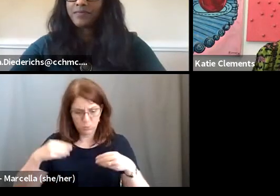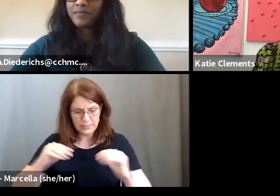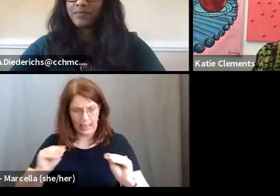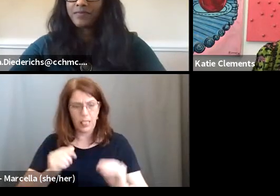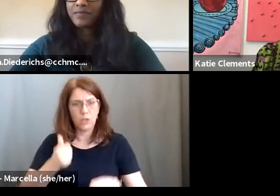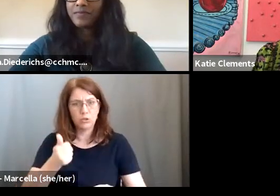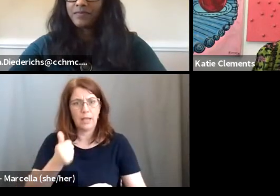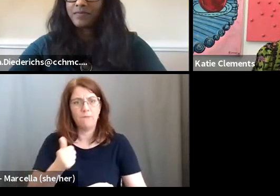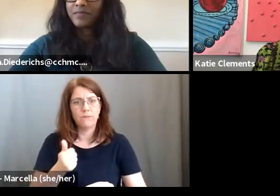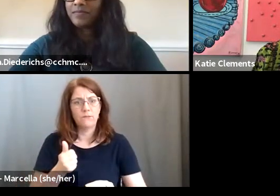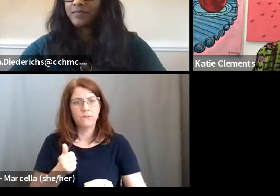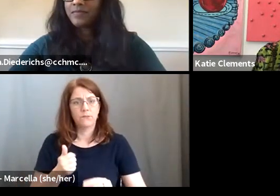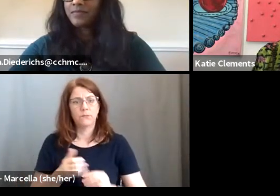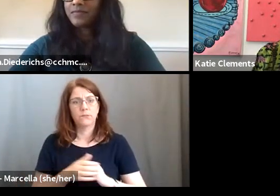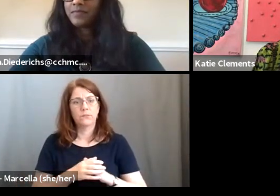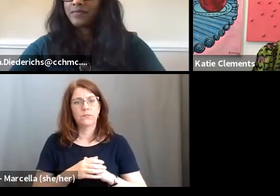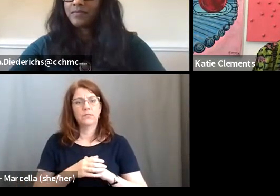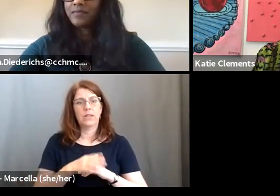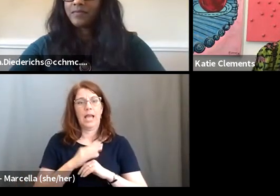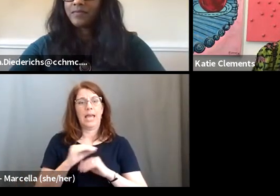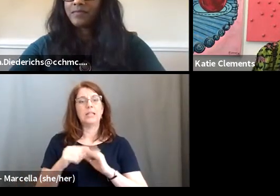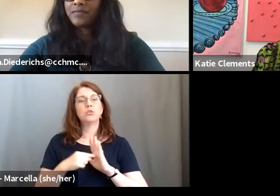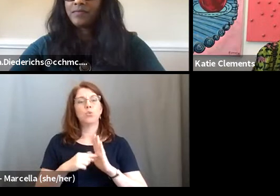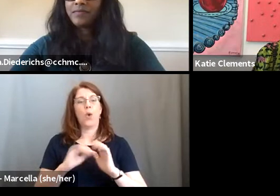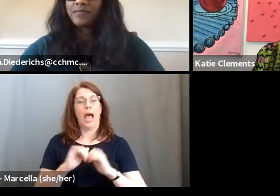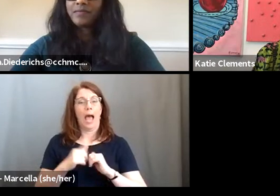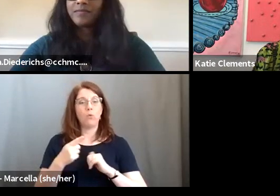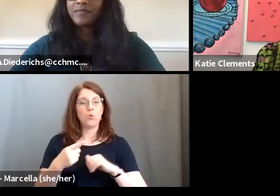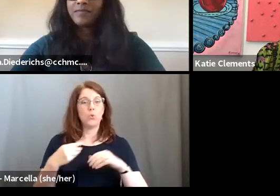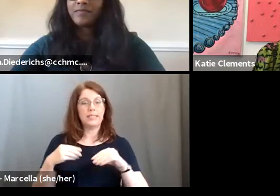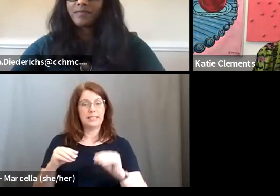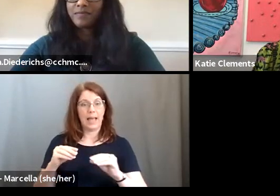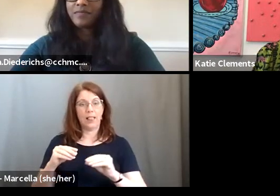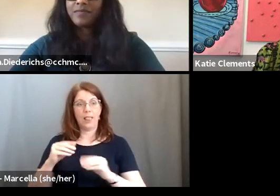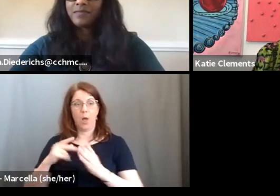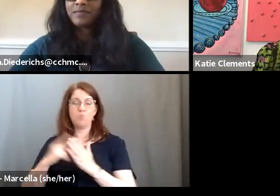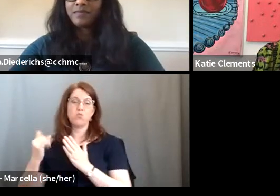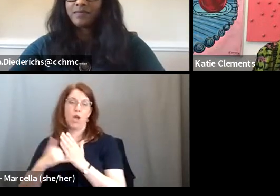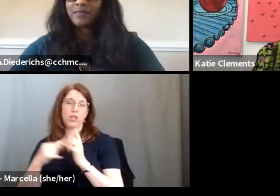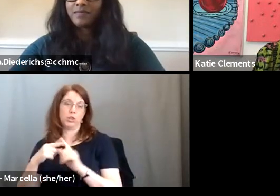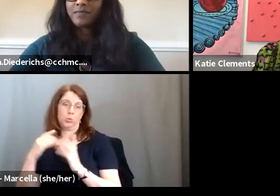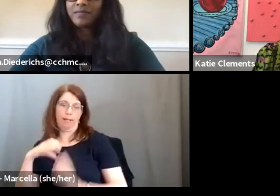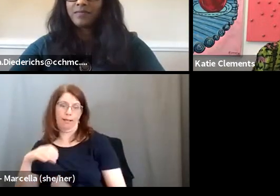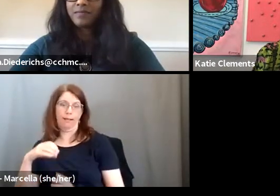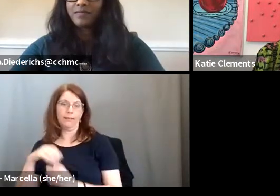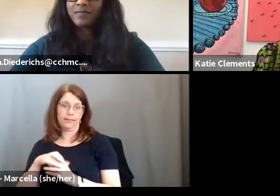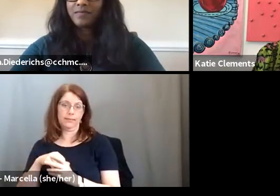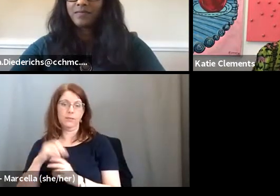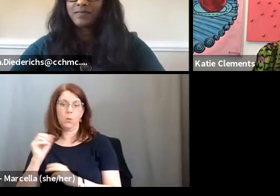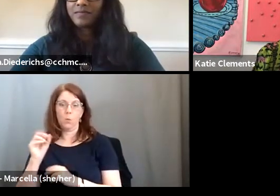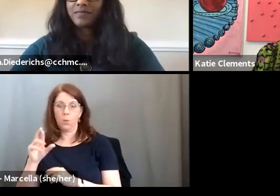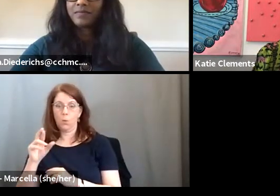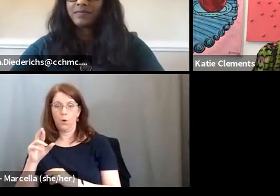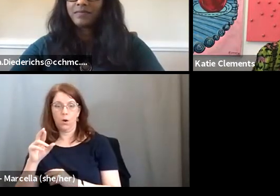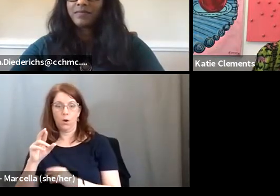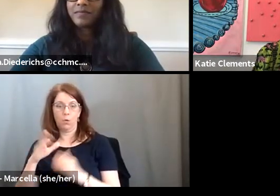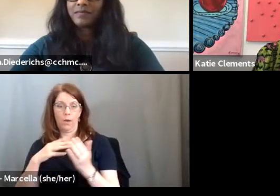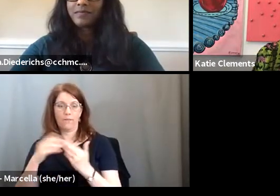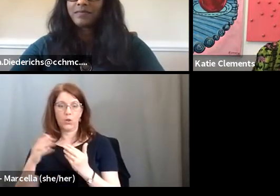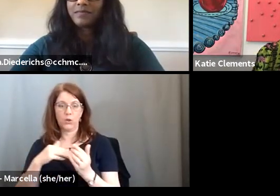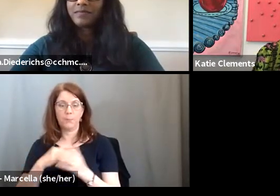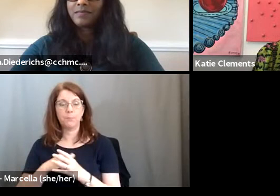it's, and it's also, it's a sign of how you would sell a project as you said to, to a client or, or, uh, you know, whatever,